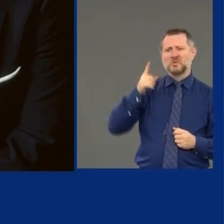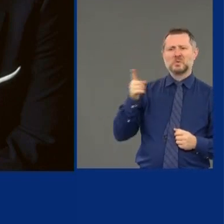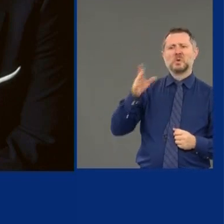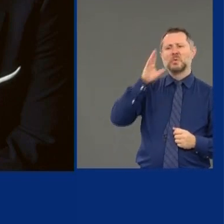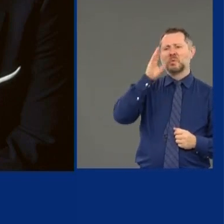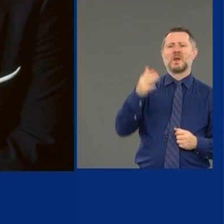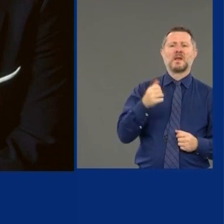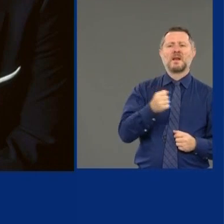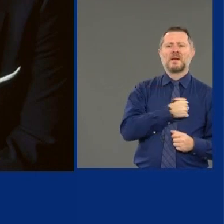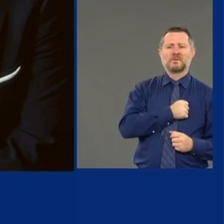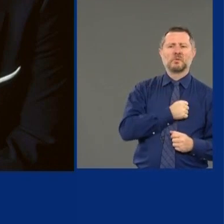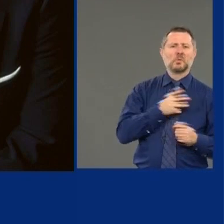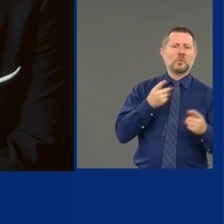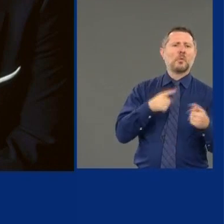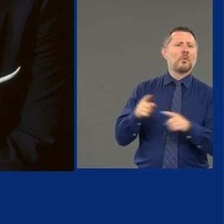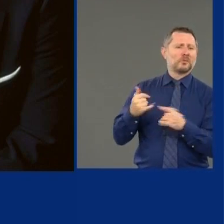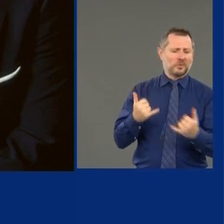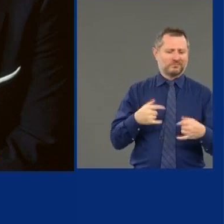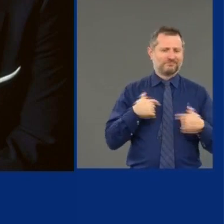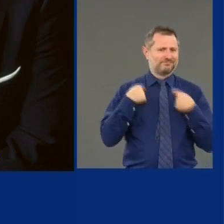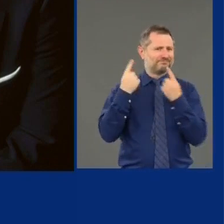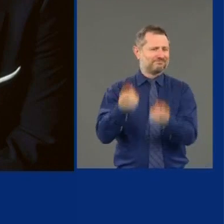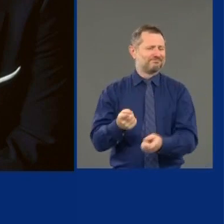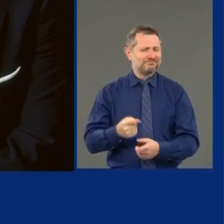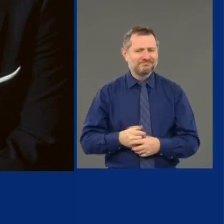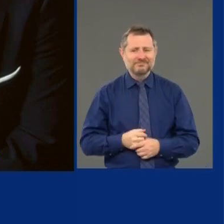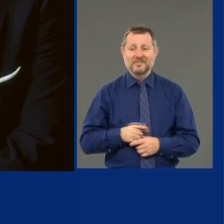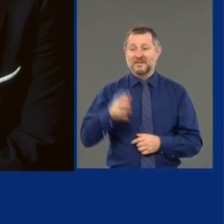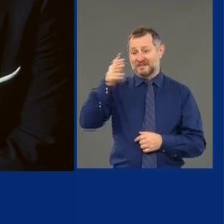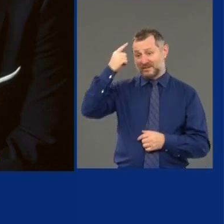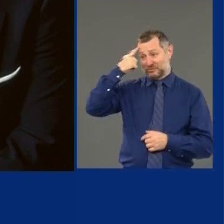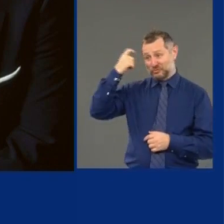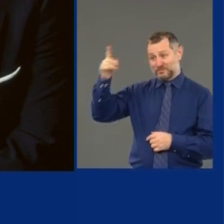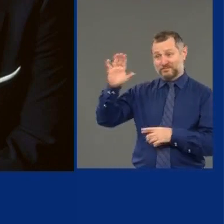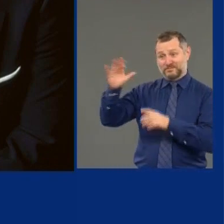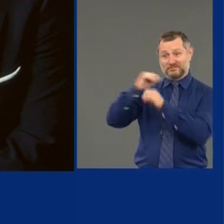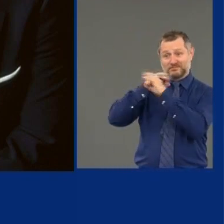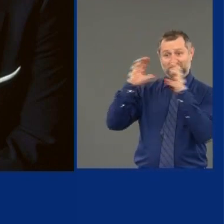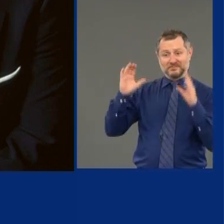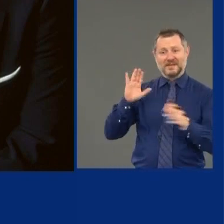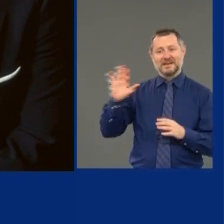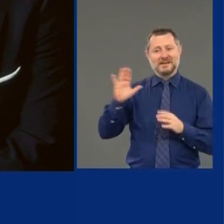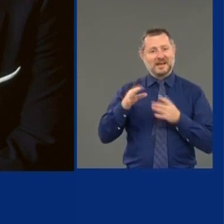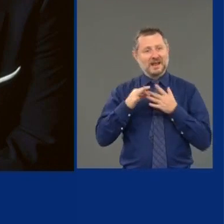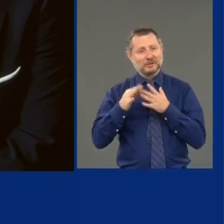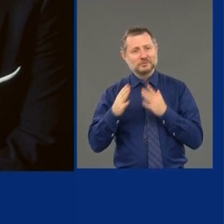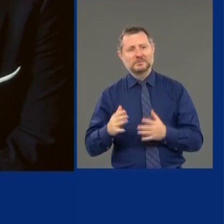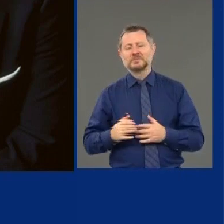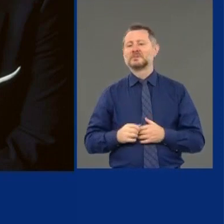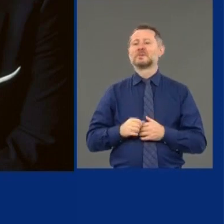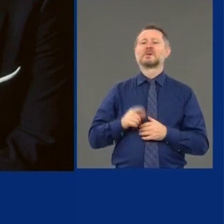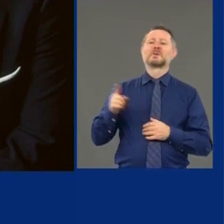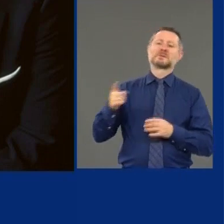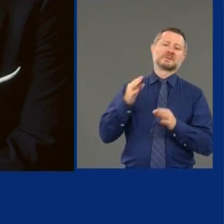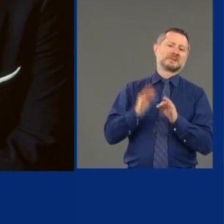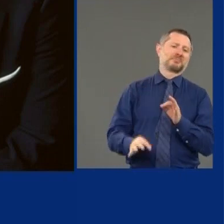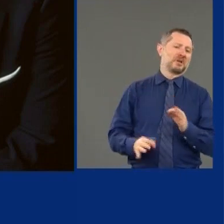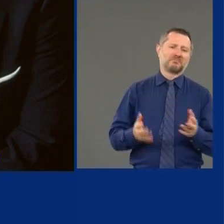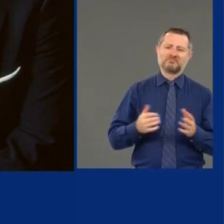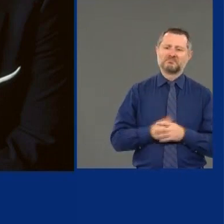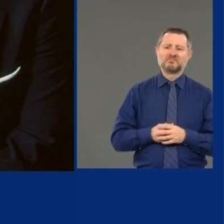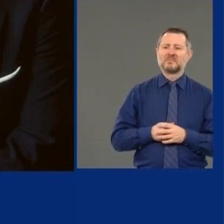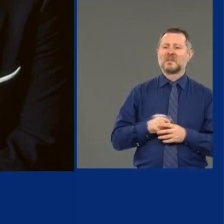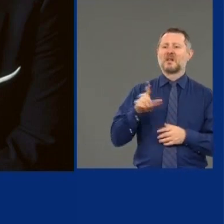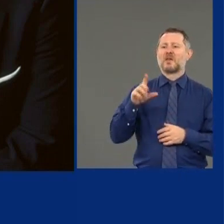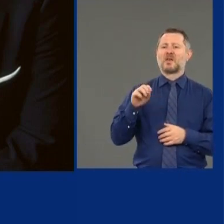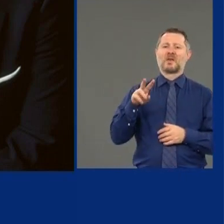came out of this. Because his dream, his moral leadership was just that simple. Came down to love.